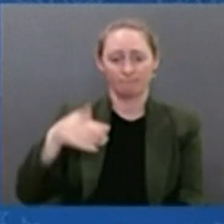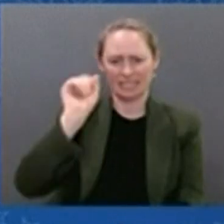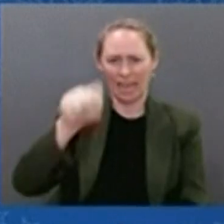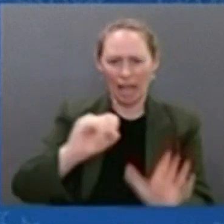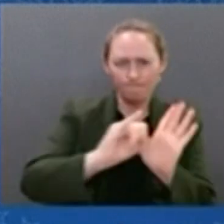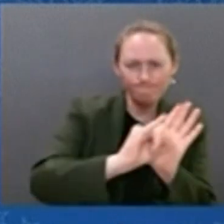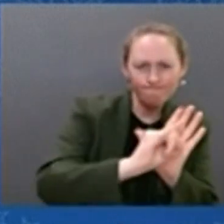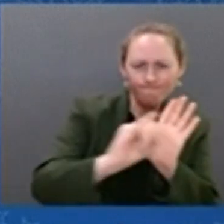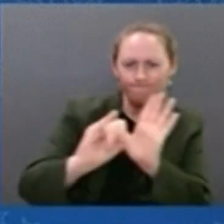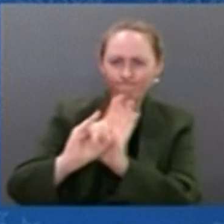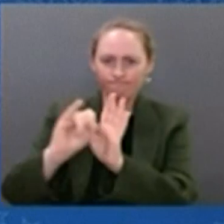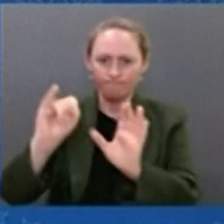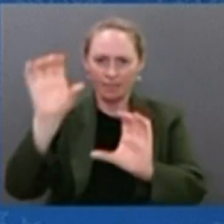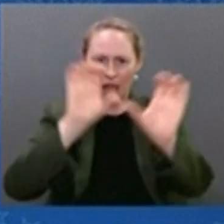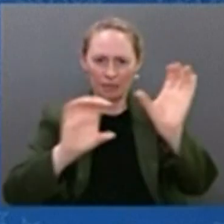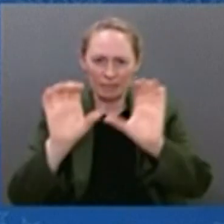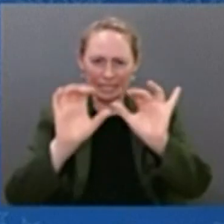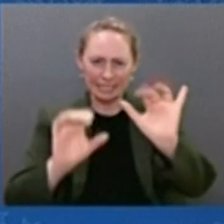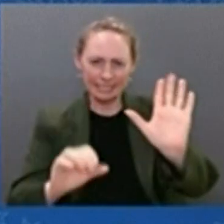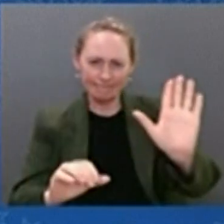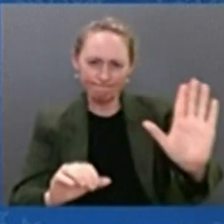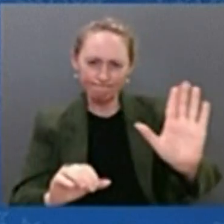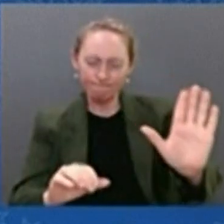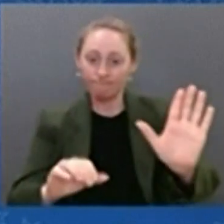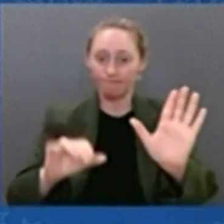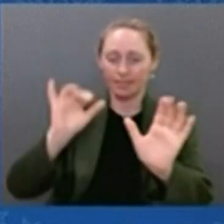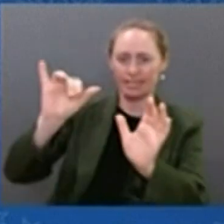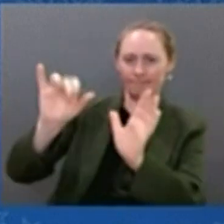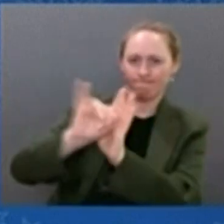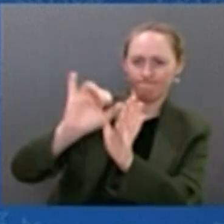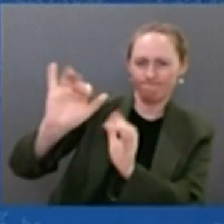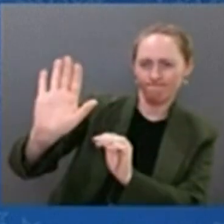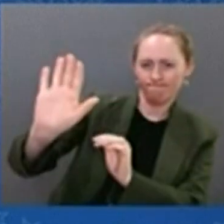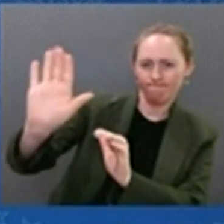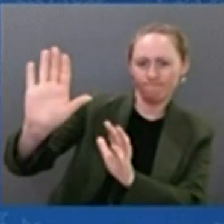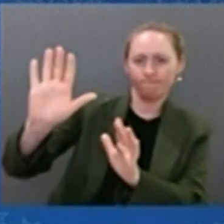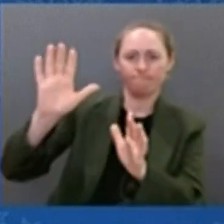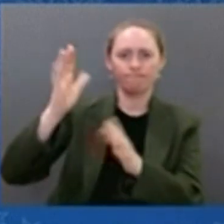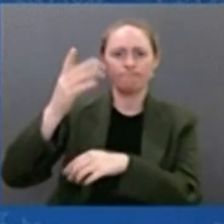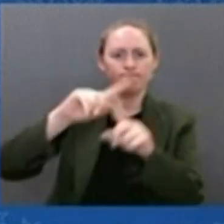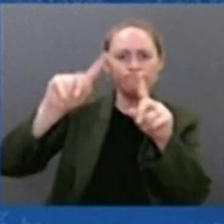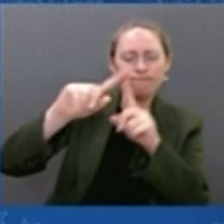telescope of their atmosphere, if those planets are habitable.